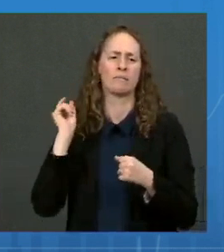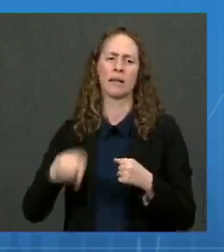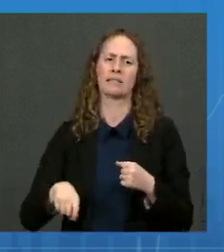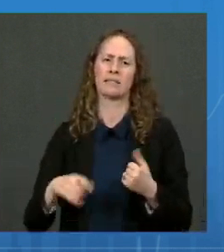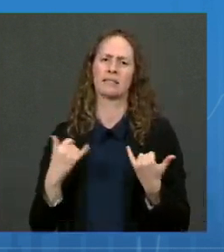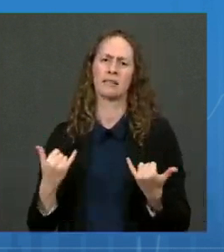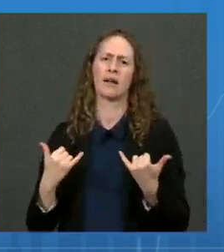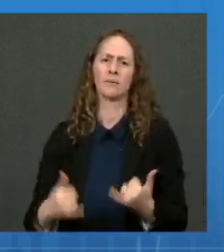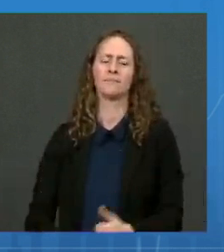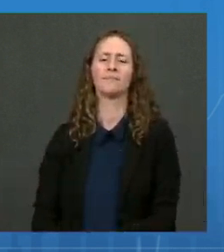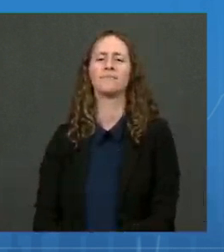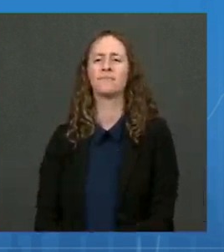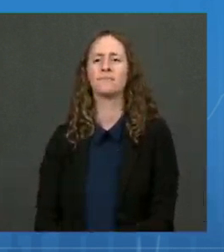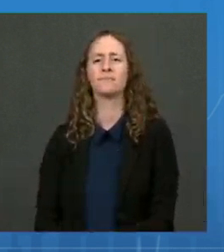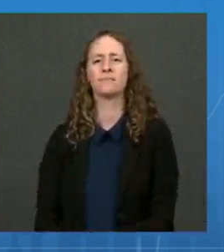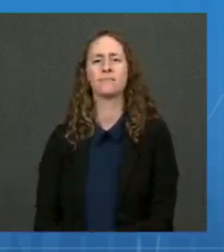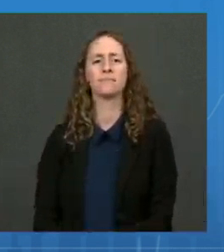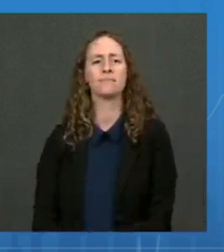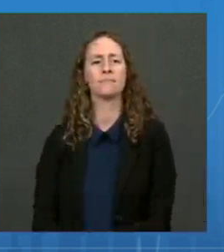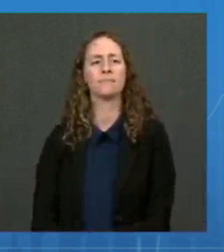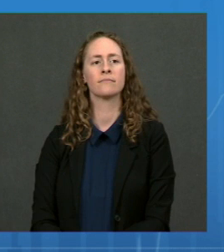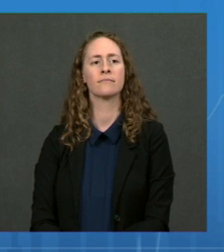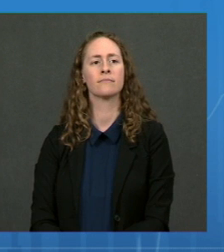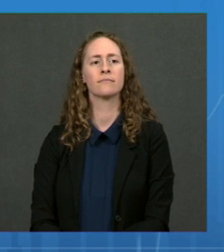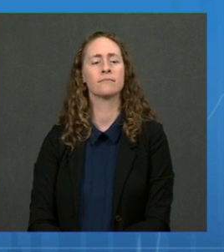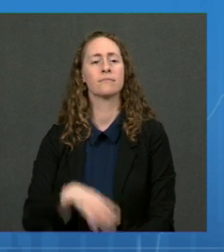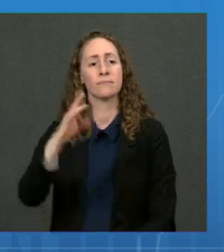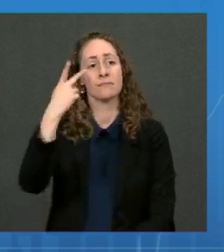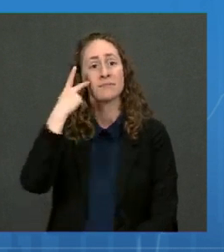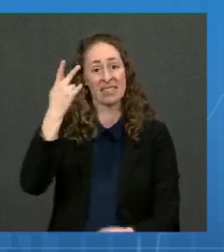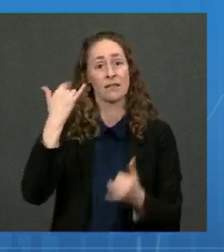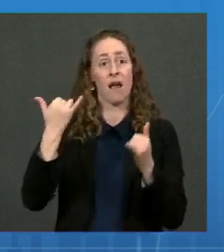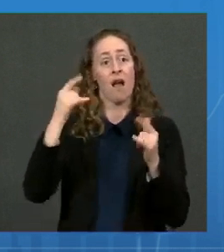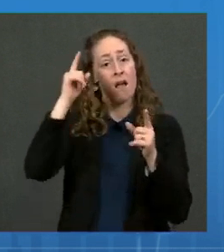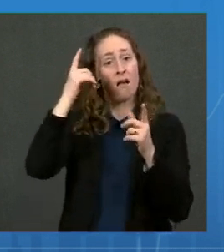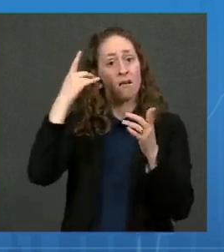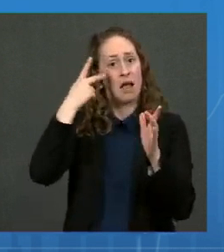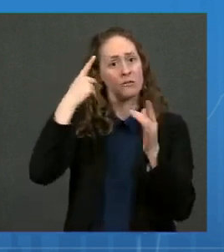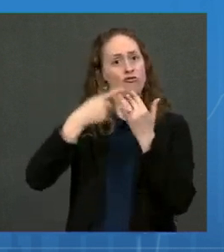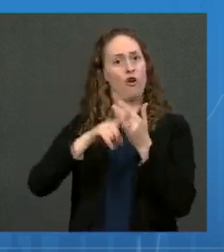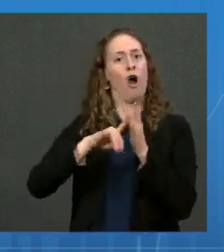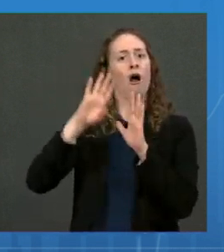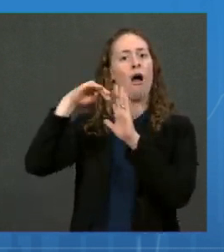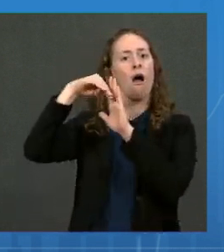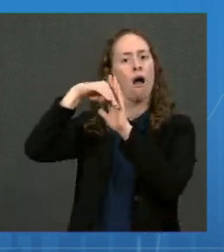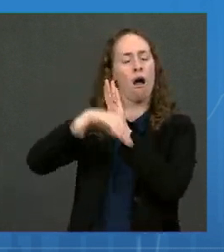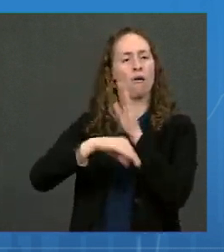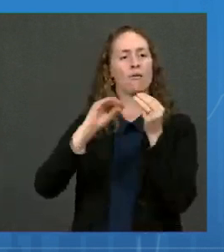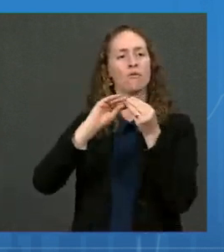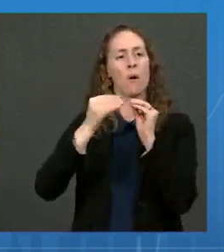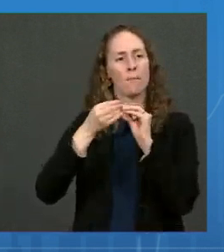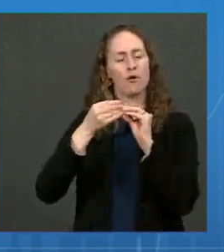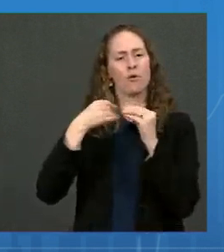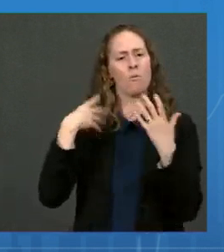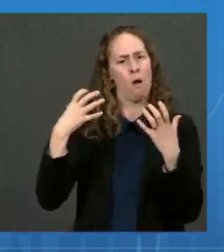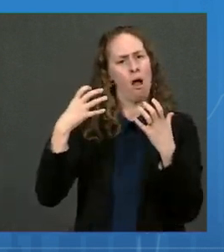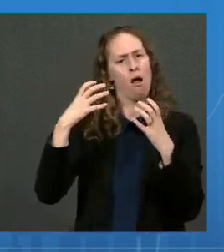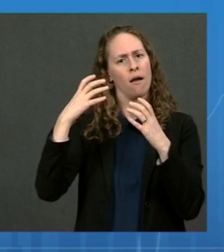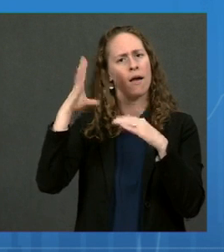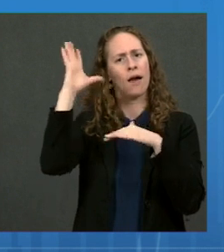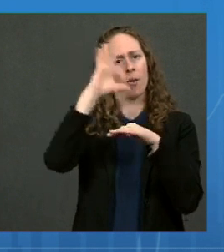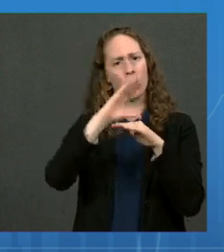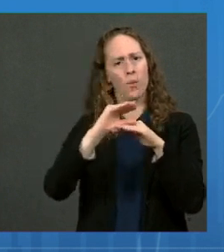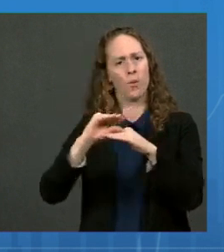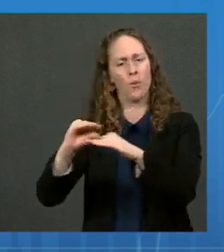We need to get that curve to go much further down than it is. Because we're dealing with a